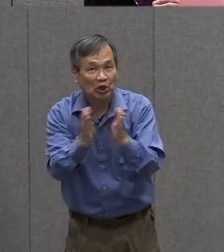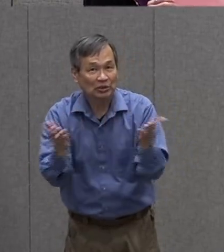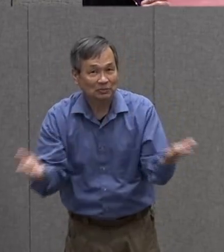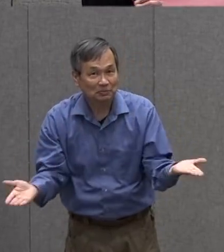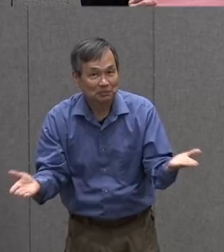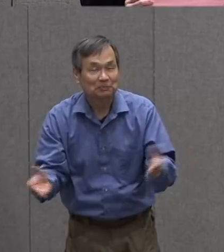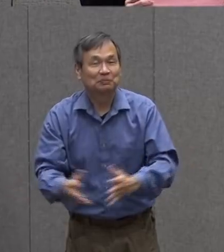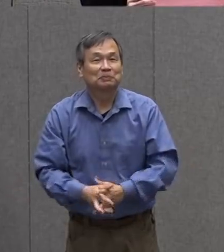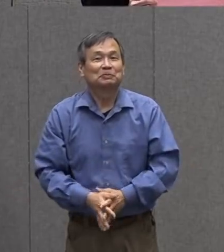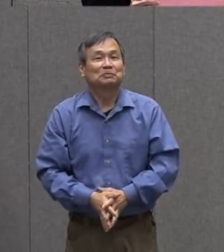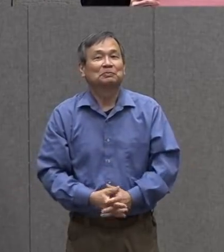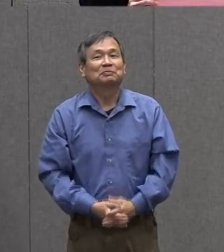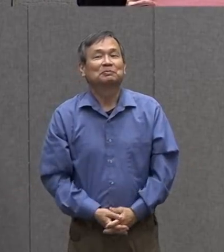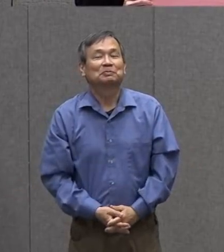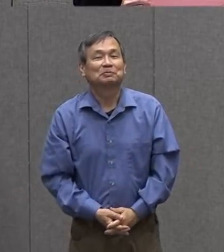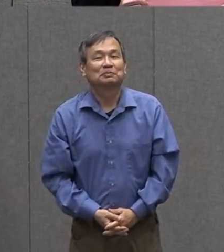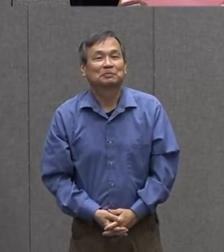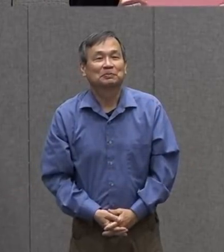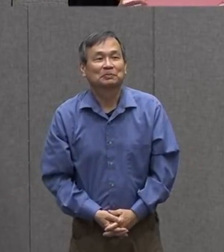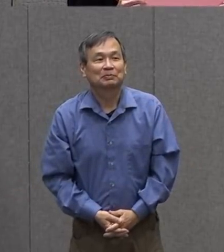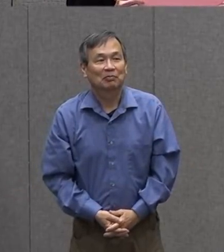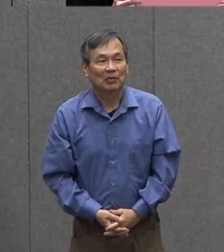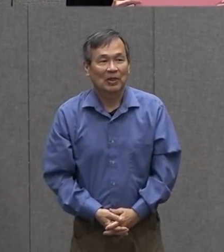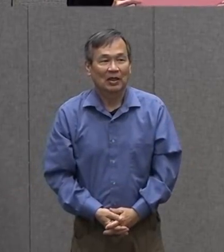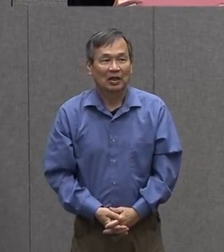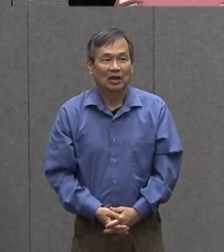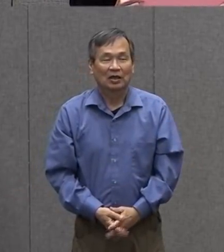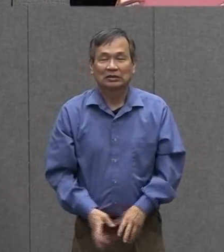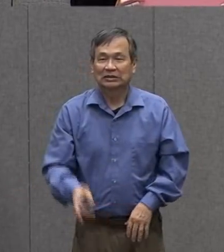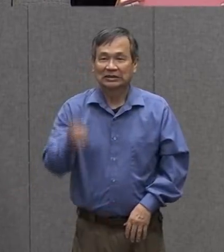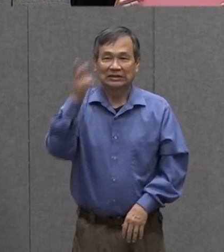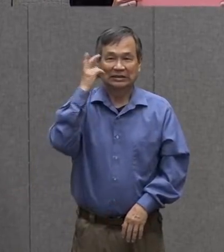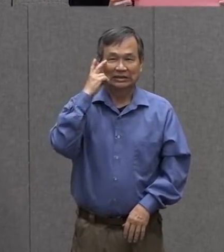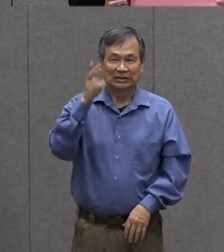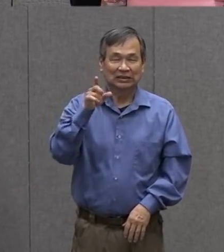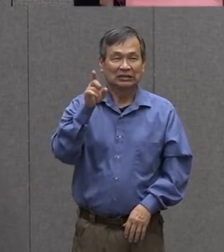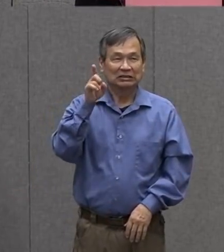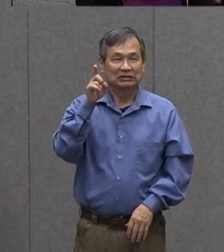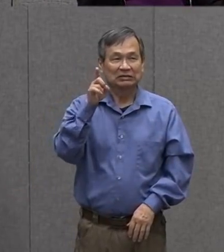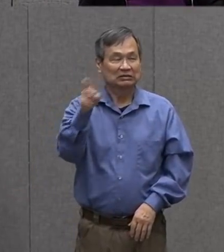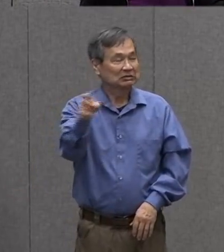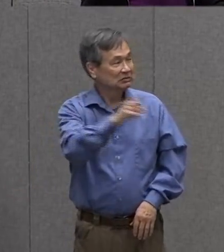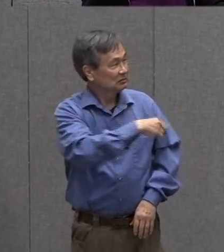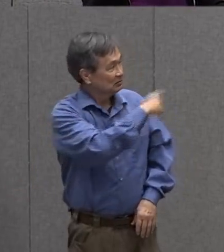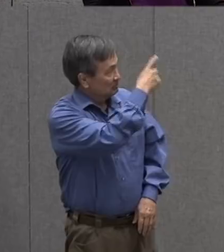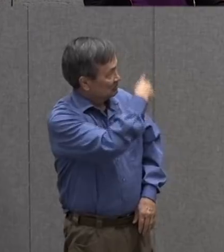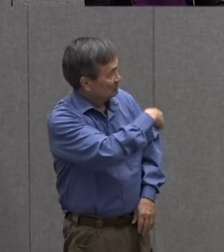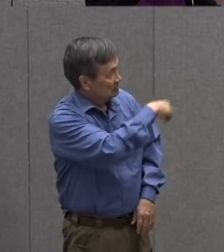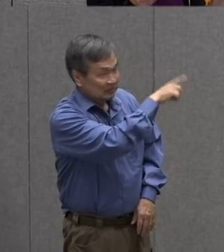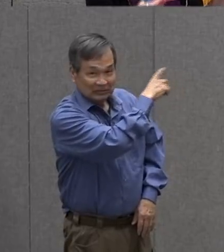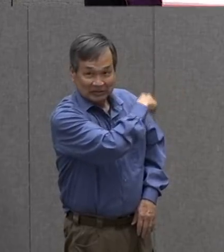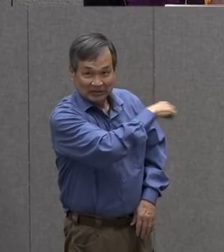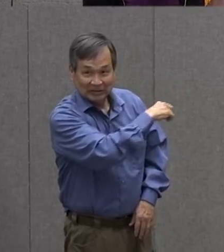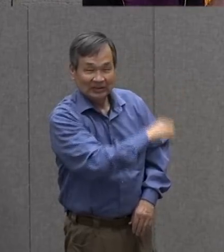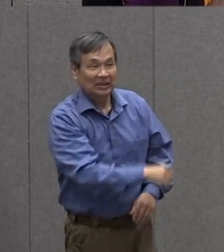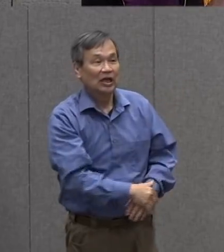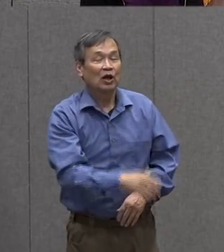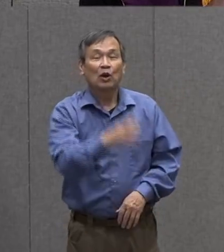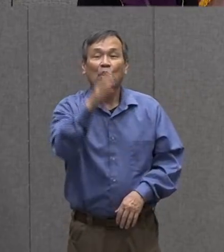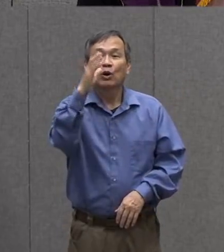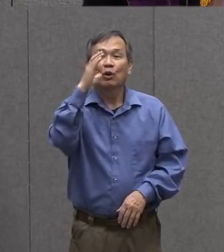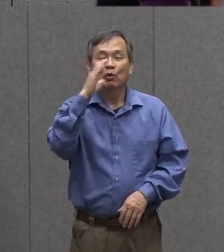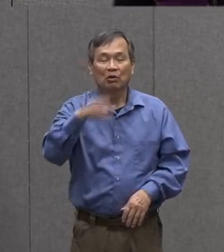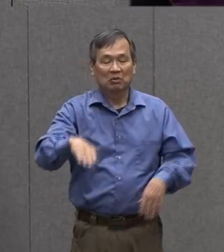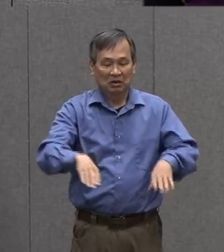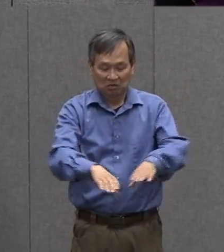we're going to lay this piece of paper flat on a table or